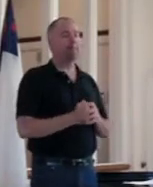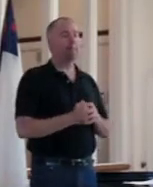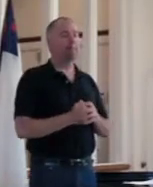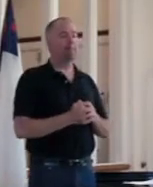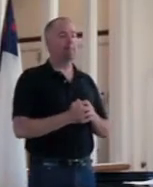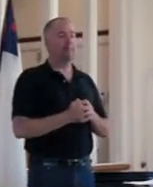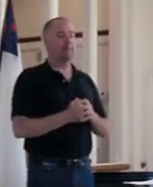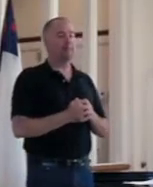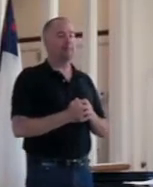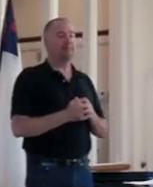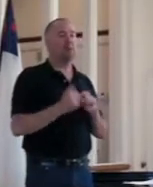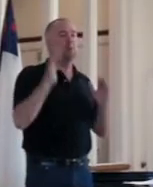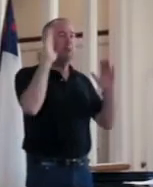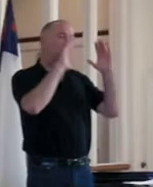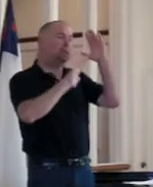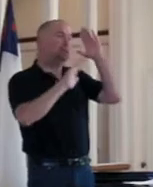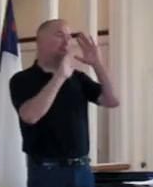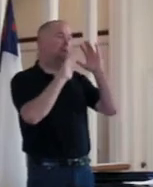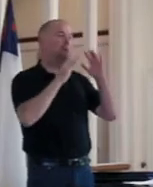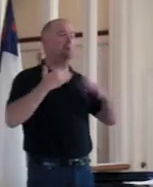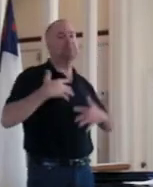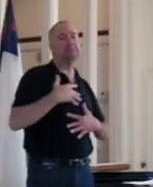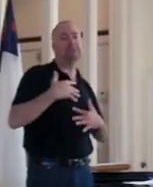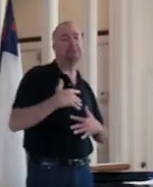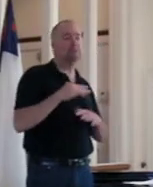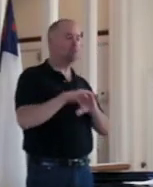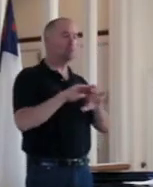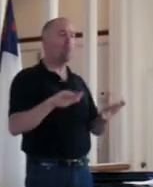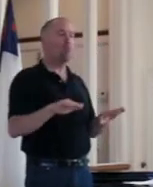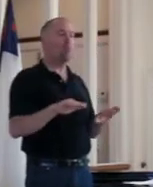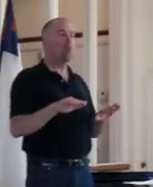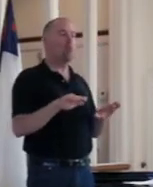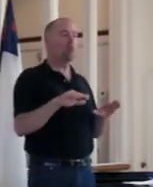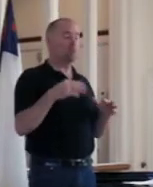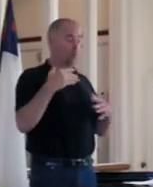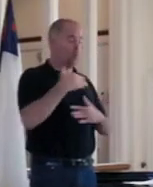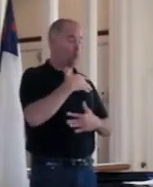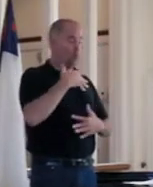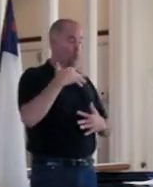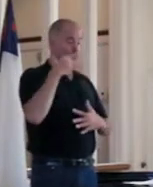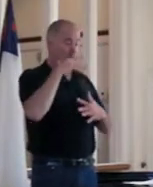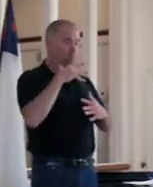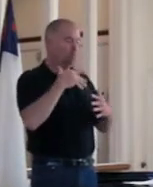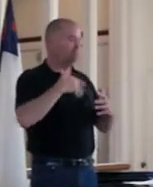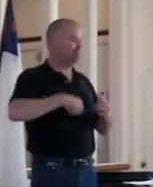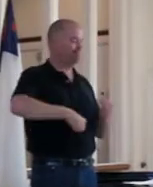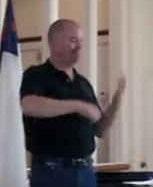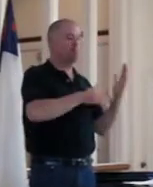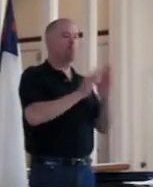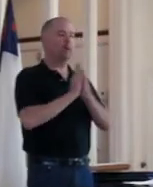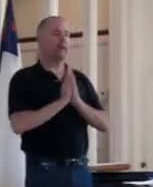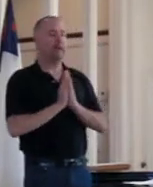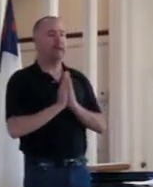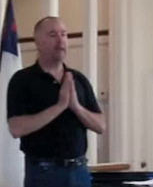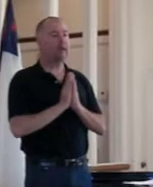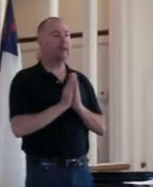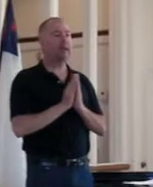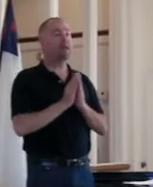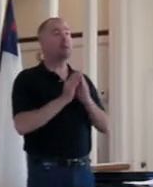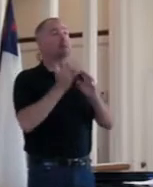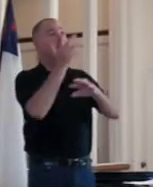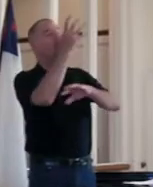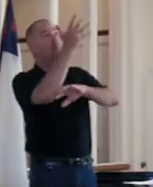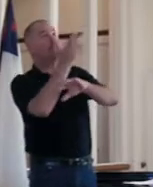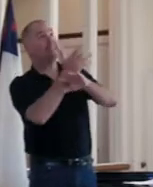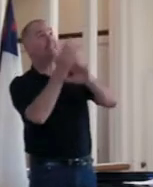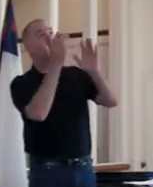Don't fret or worry. Instead of worrying, pray. Let petitions and praises